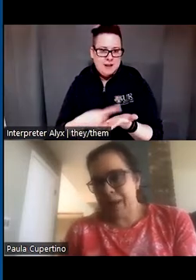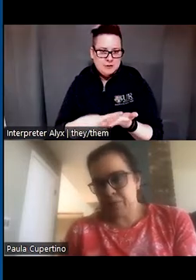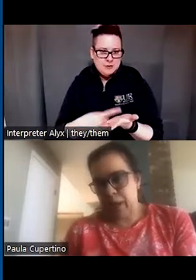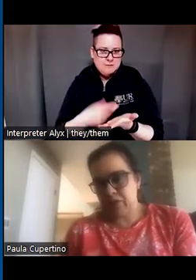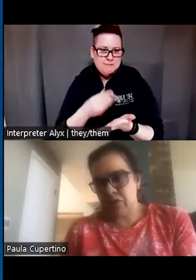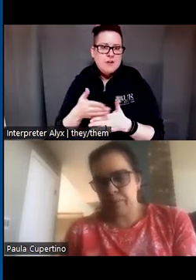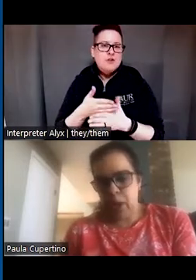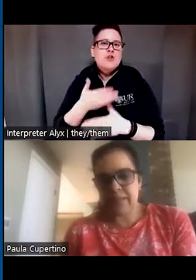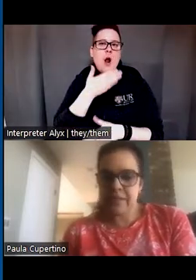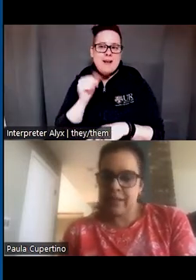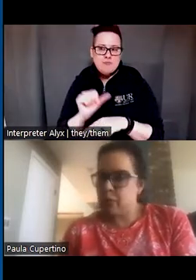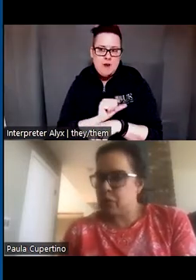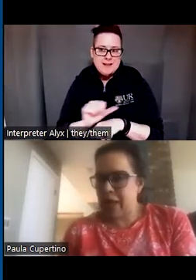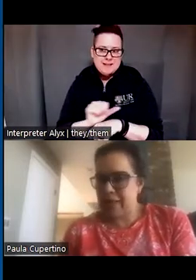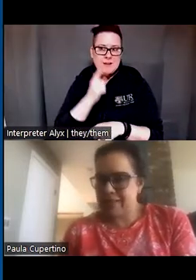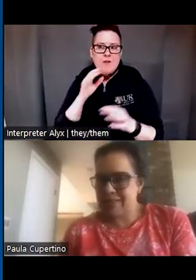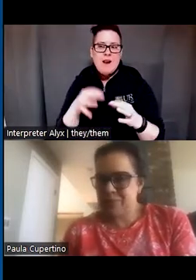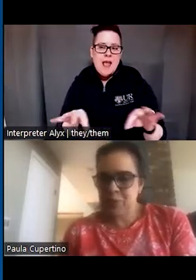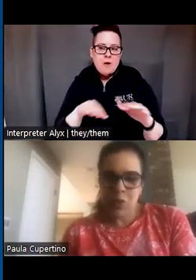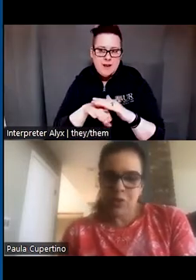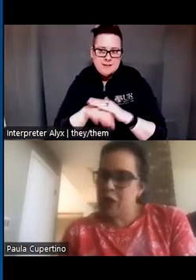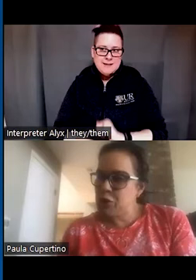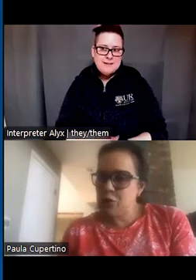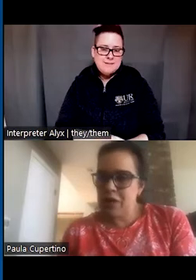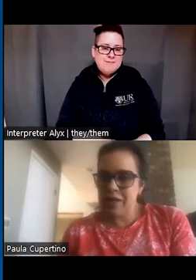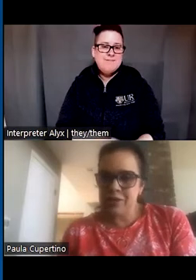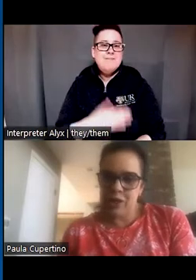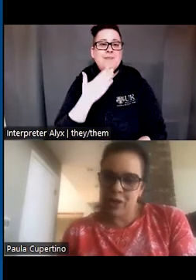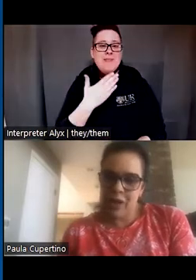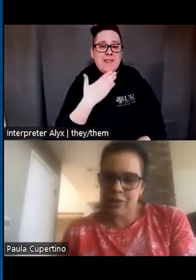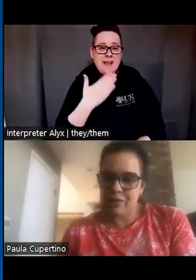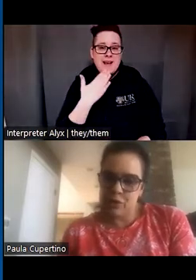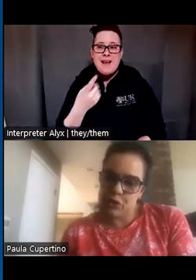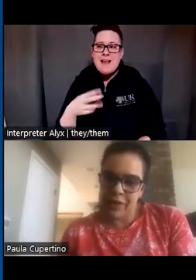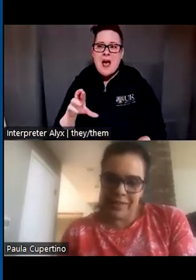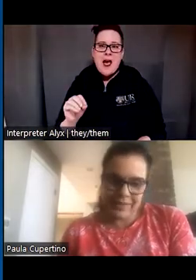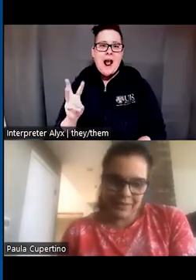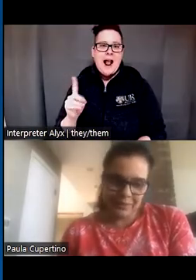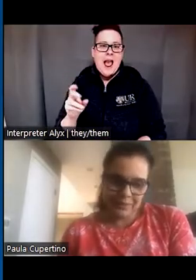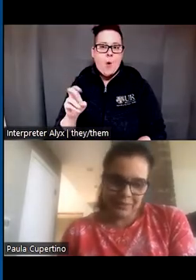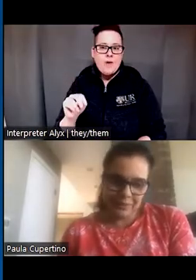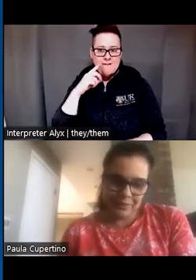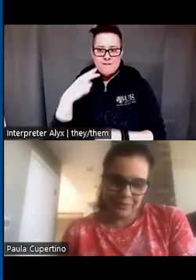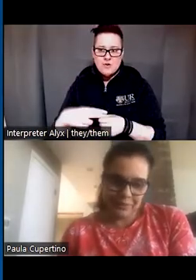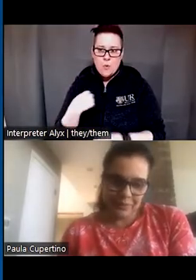share best practice in language access. Thank you, Dr. Cowden, for joining us.